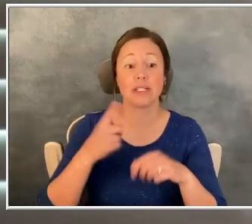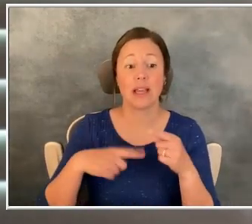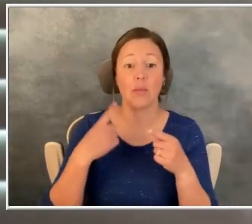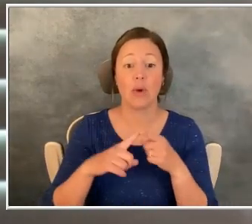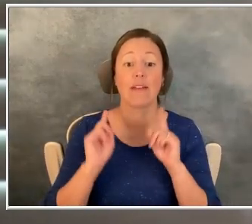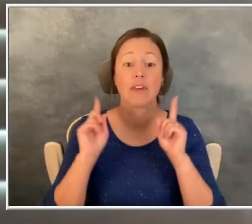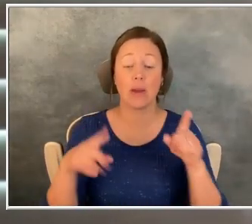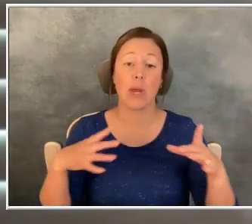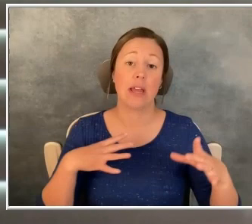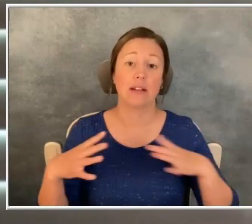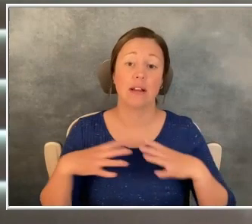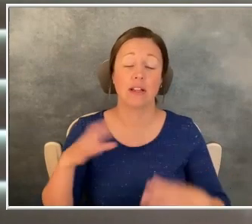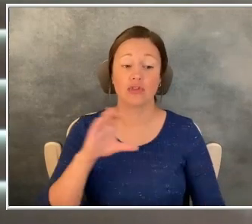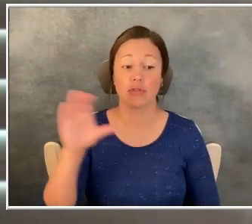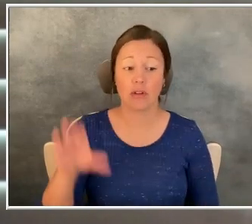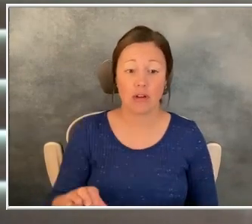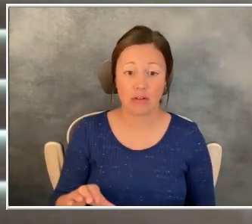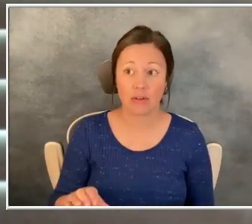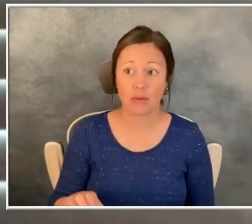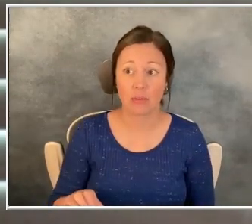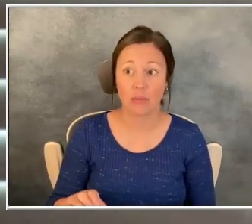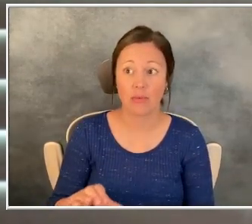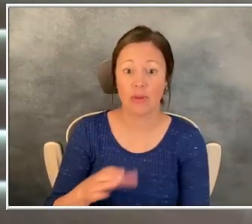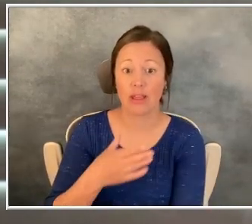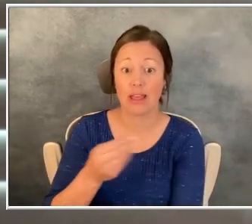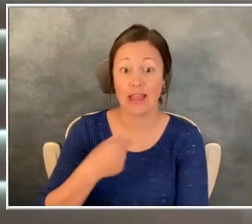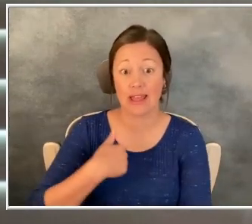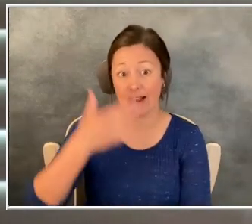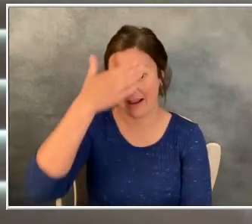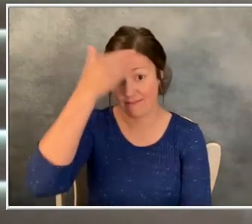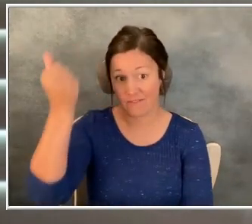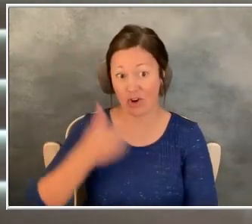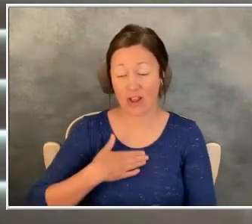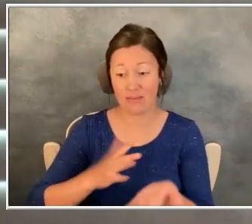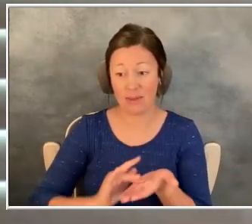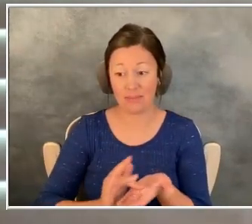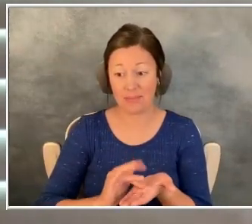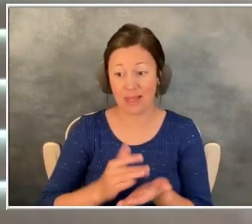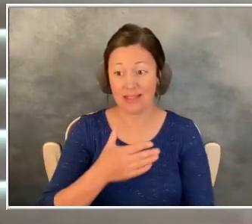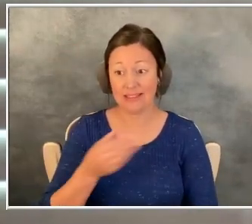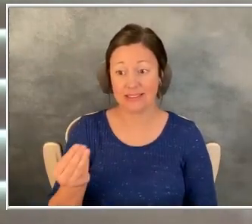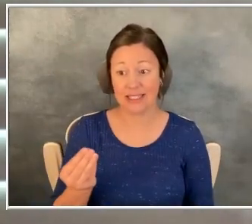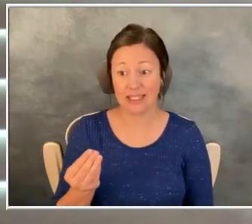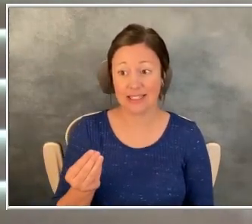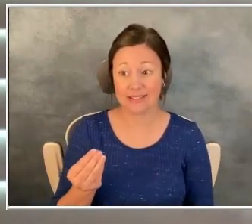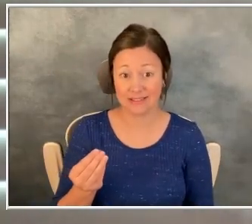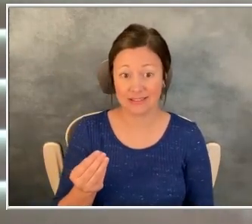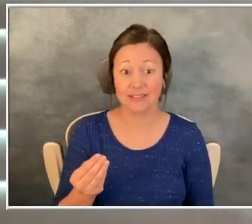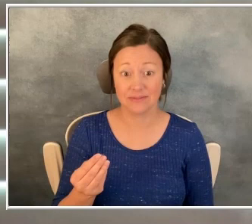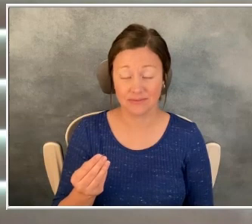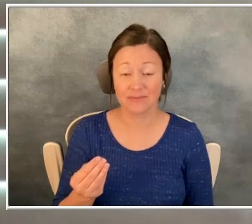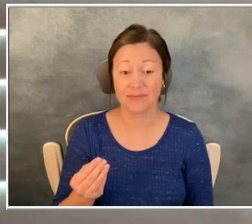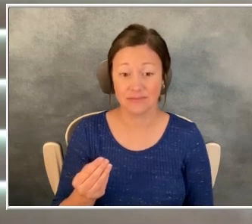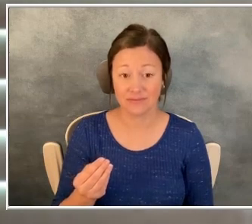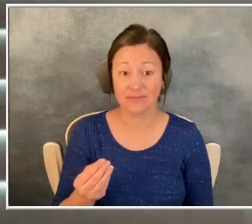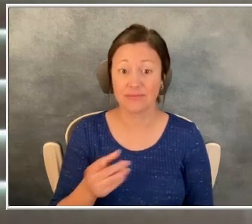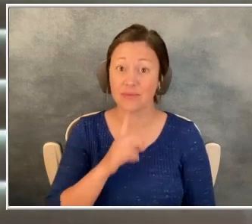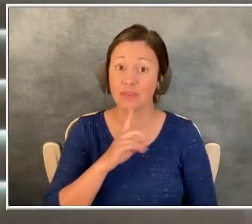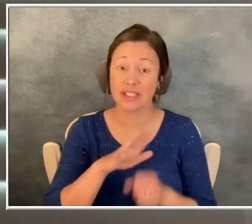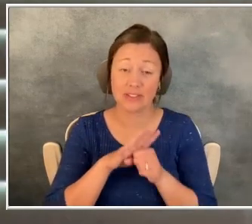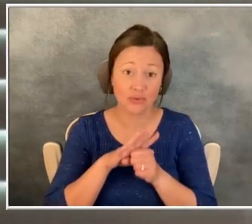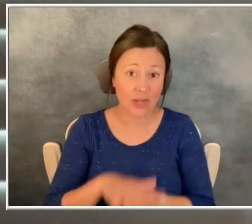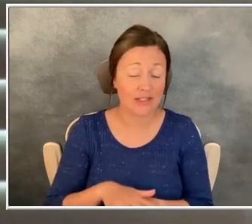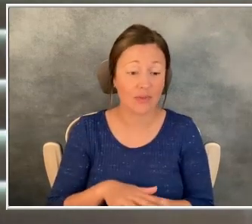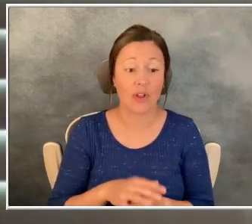to Chicago and, um, I forgot my meds and yeah, it was, it was a little, it was very stressful.